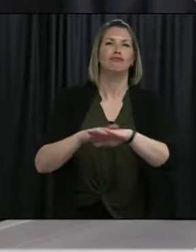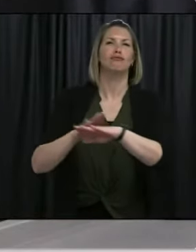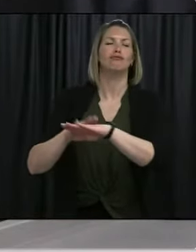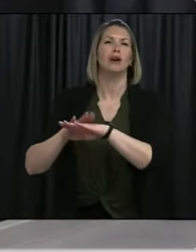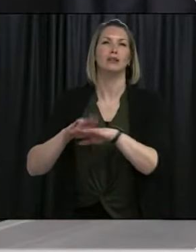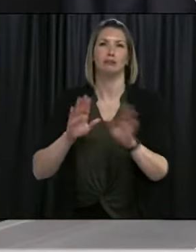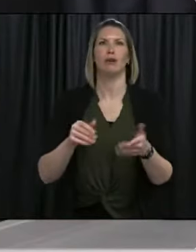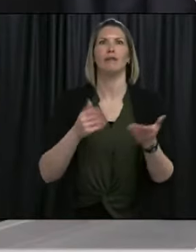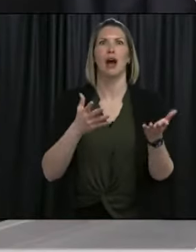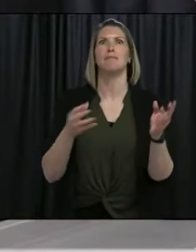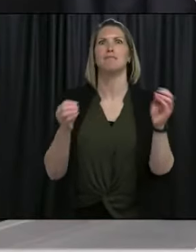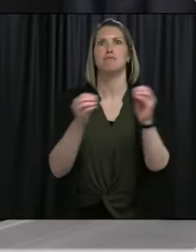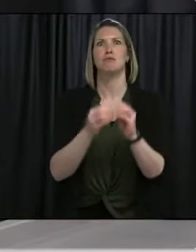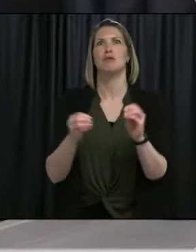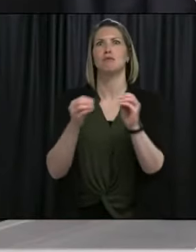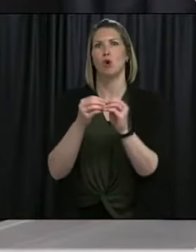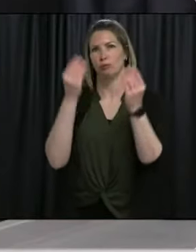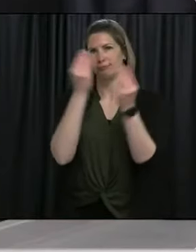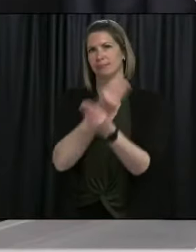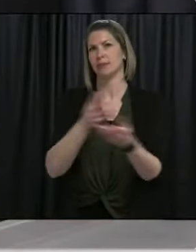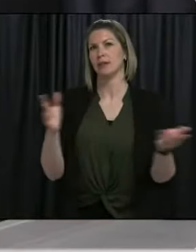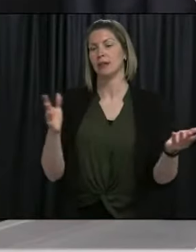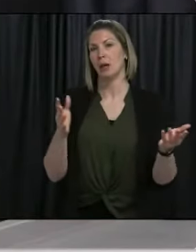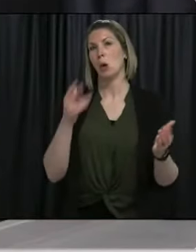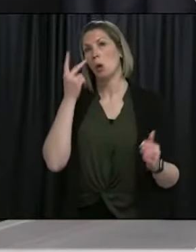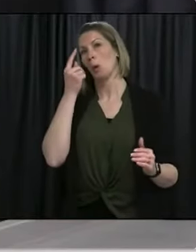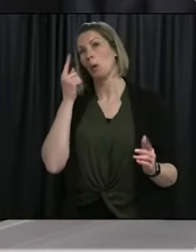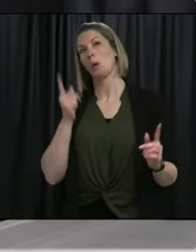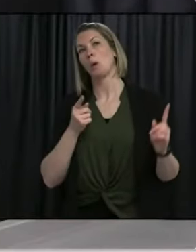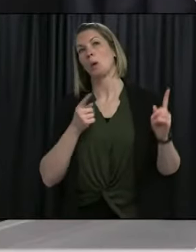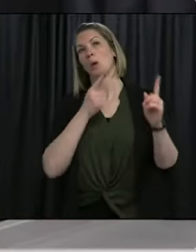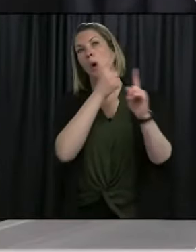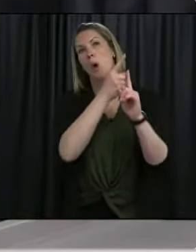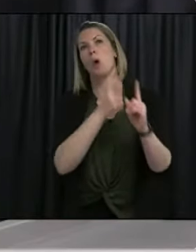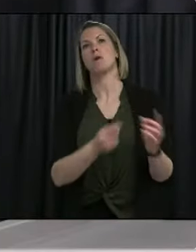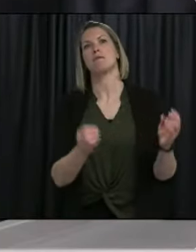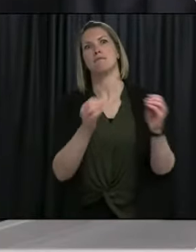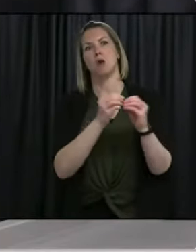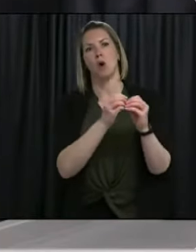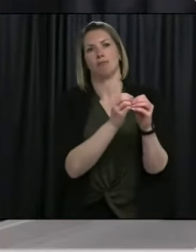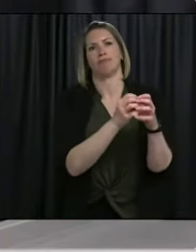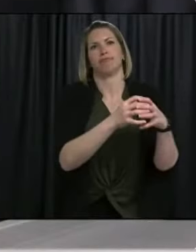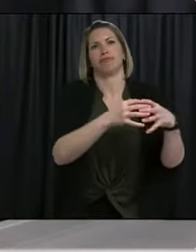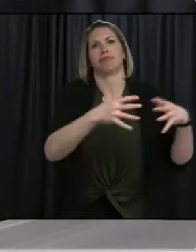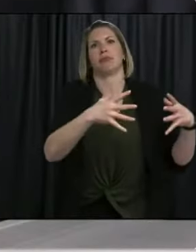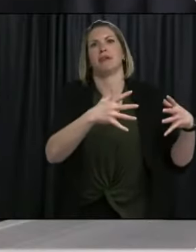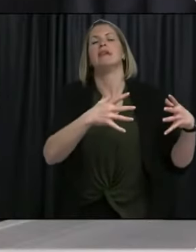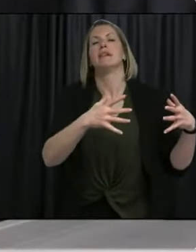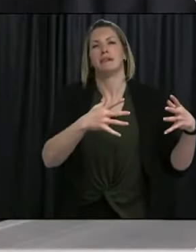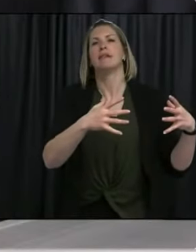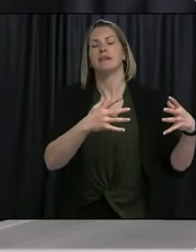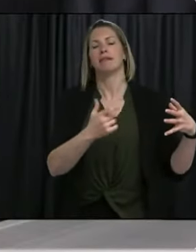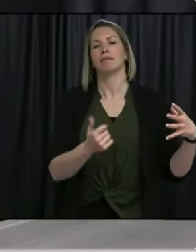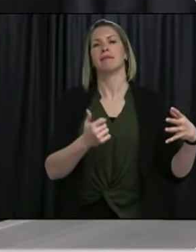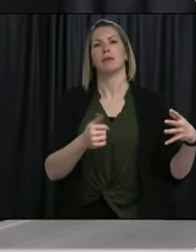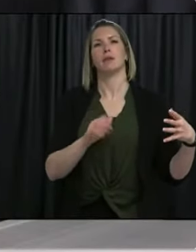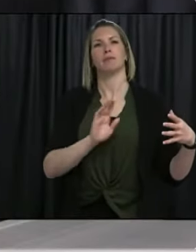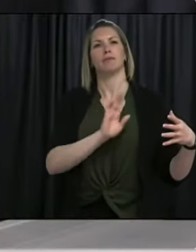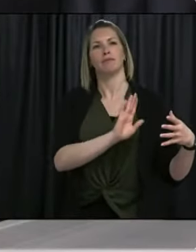the course of this next year with other midwifery programs to integrate with